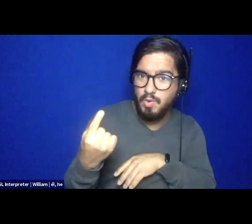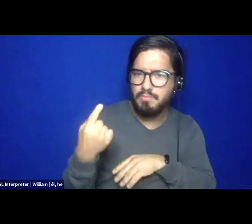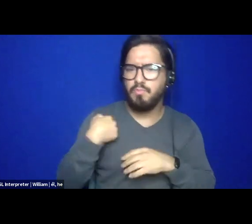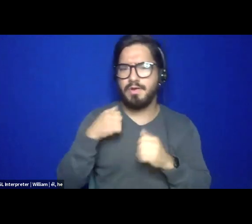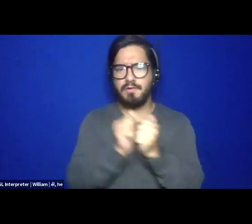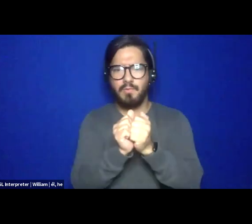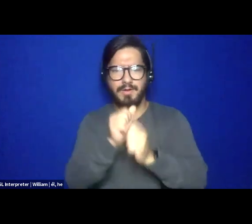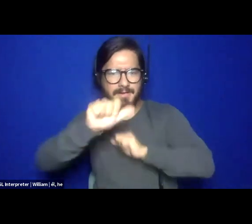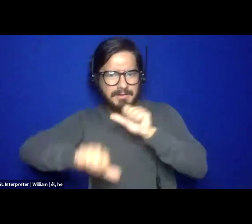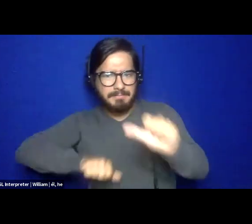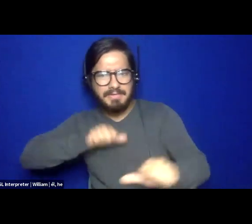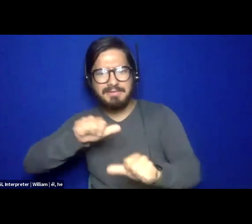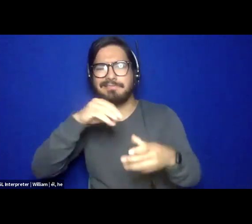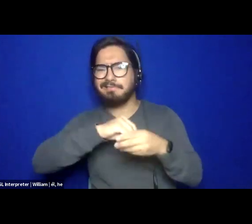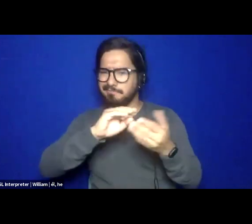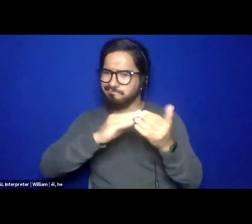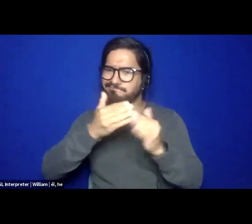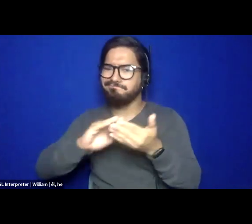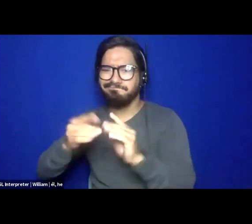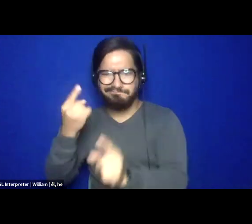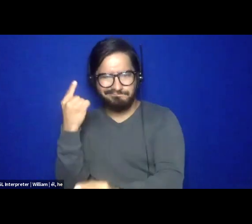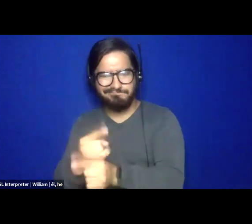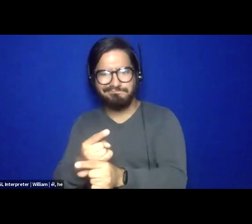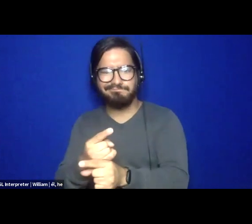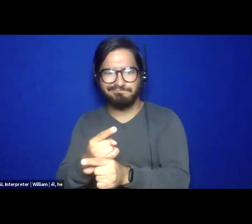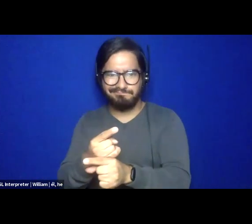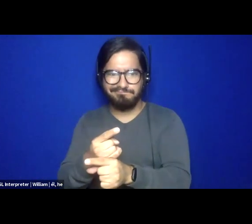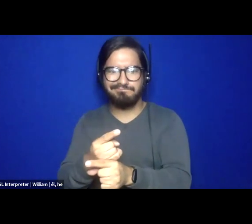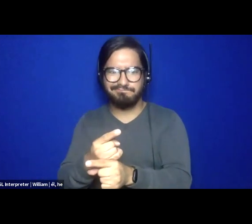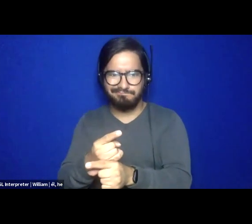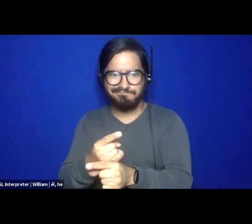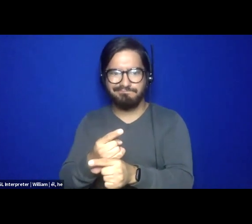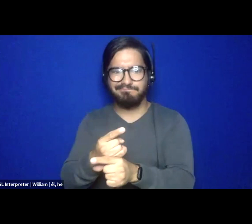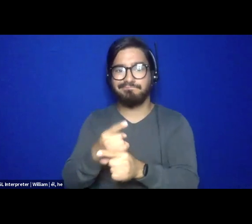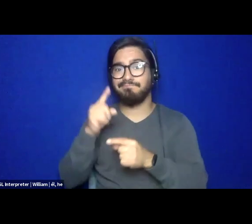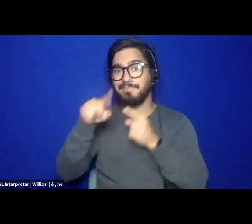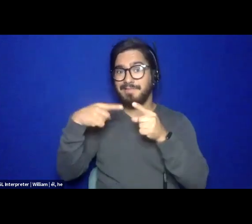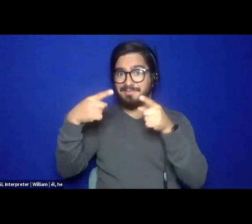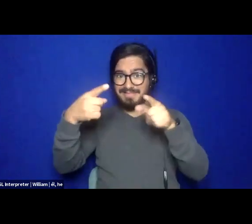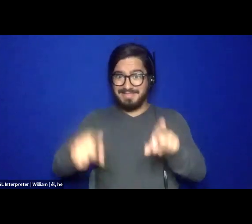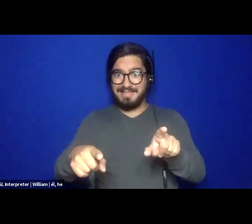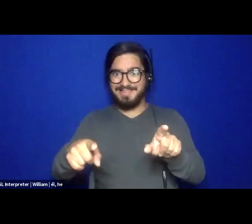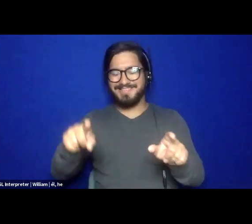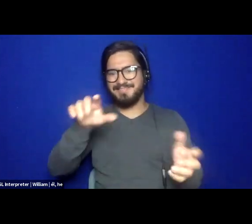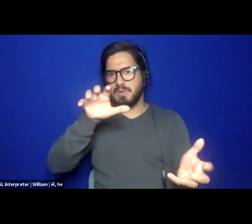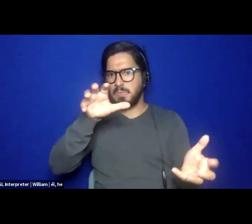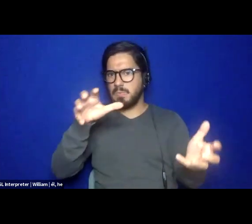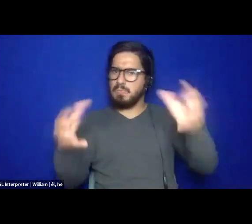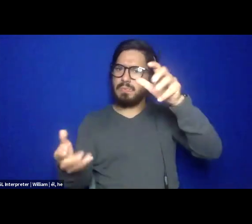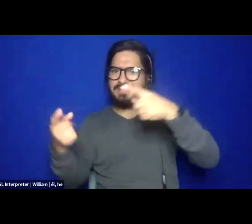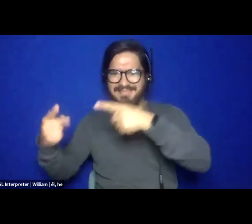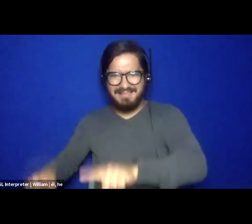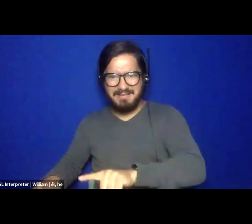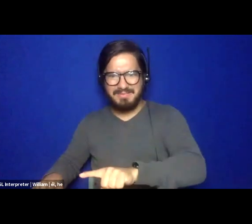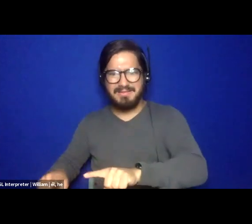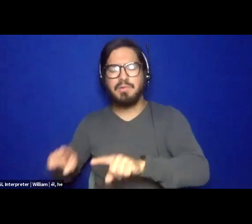for each other and our communities. And then, you know, there was a shift where people told us this is the way we had to show up. And